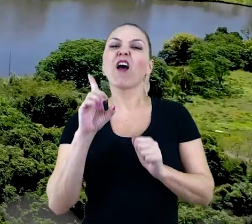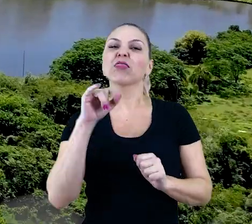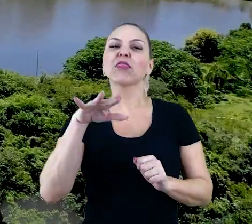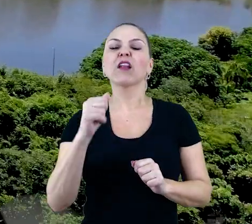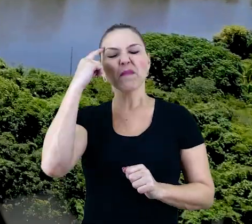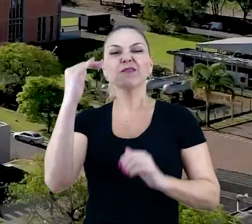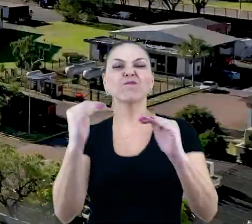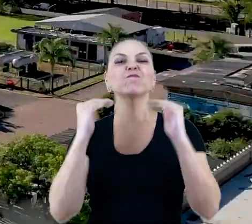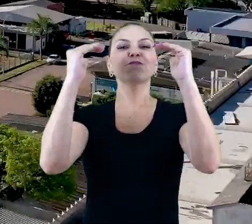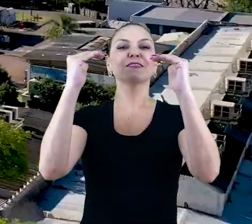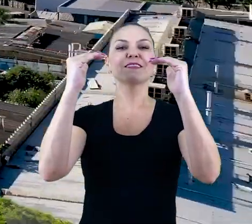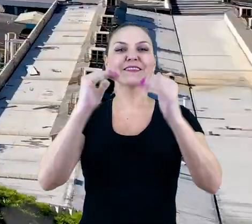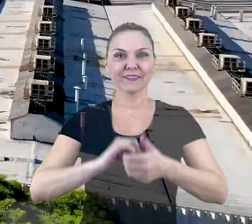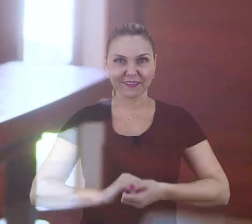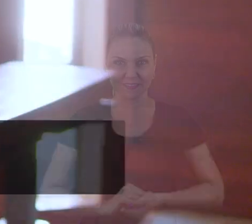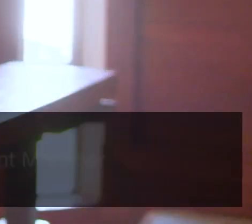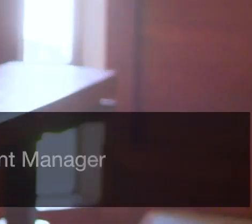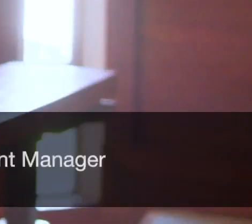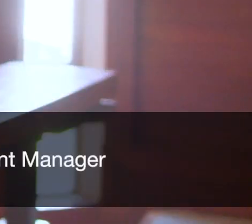At Beina, we think deeper.